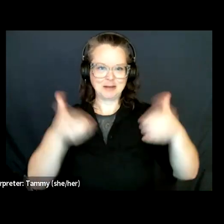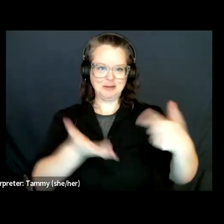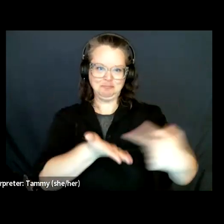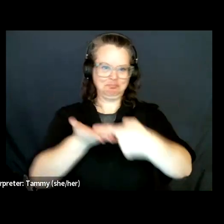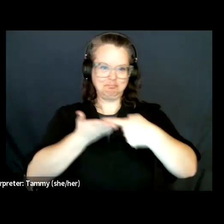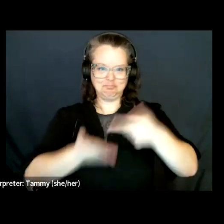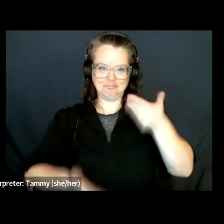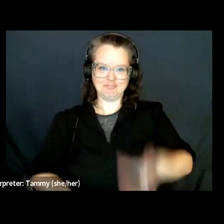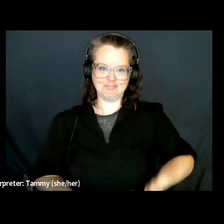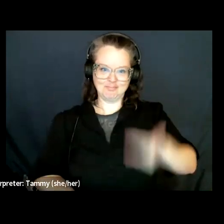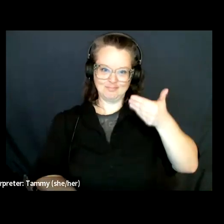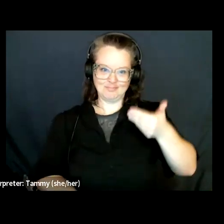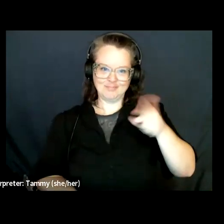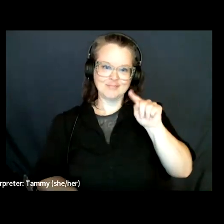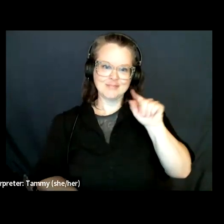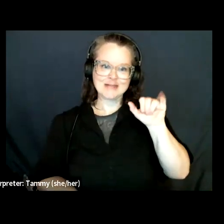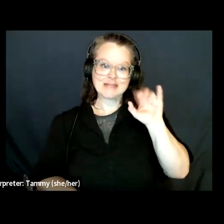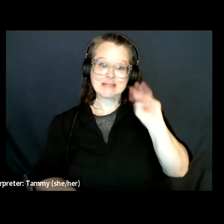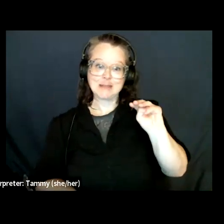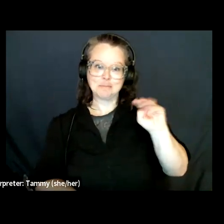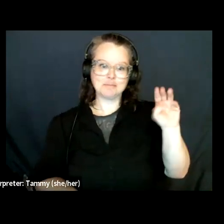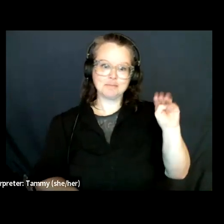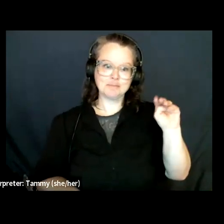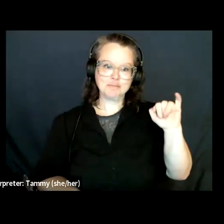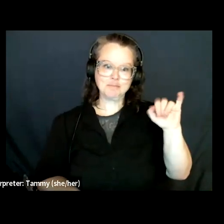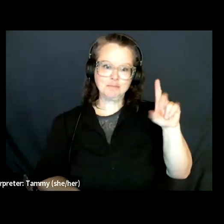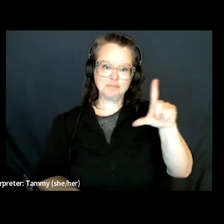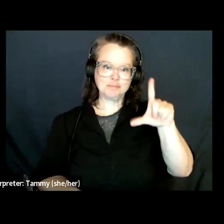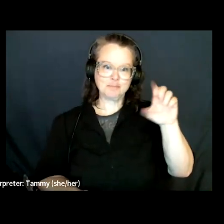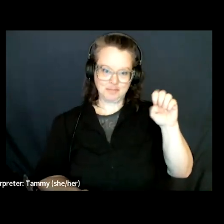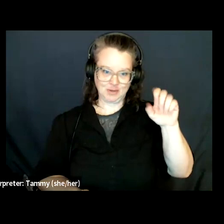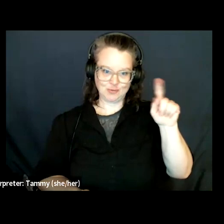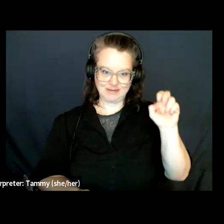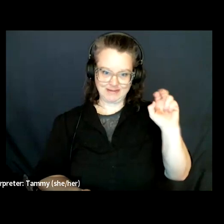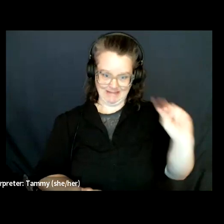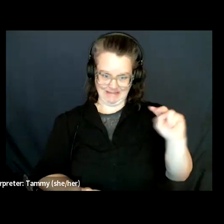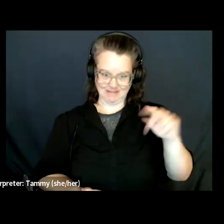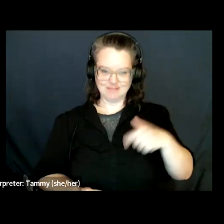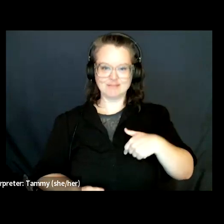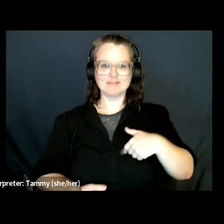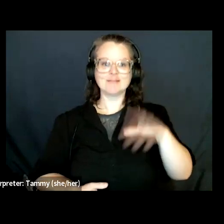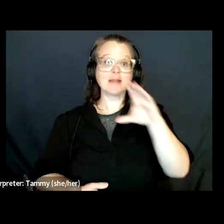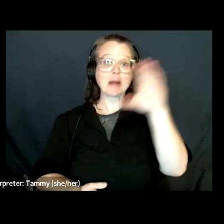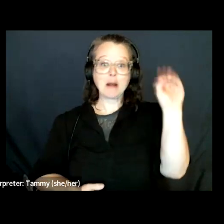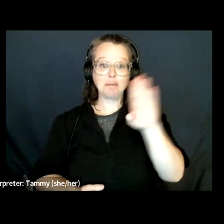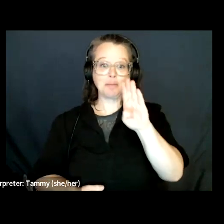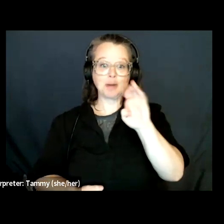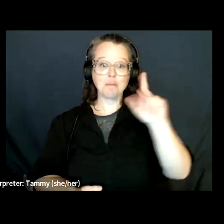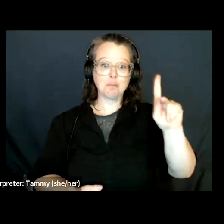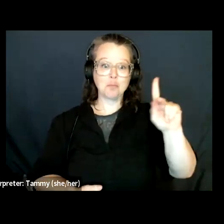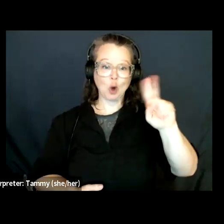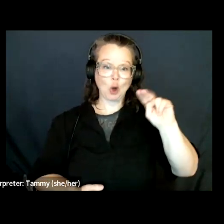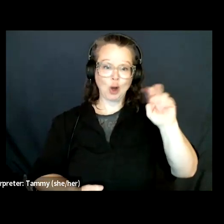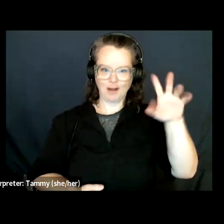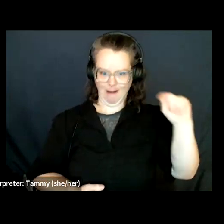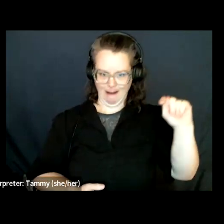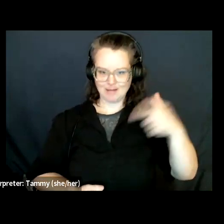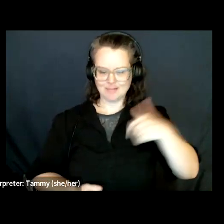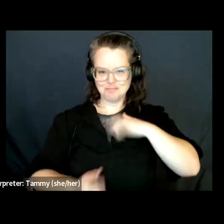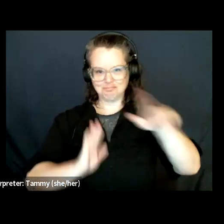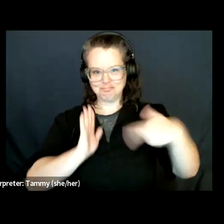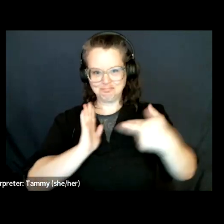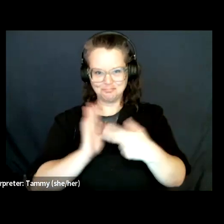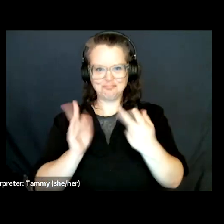Product Manager and Retailer Liaison at BookNet Canada. Welcome to new stores, new views,